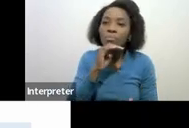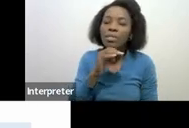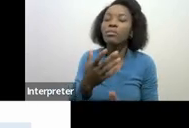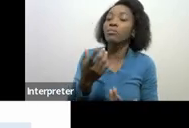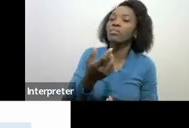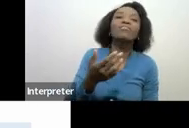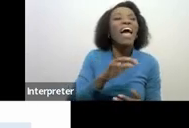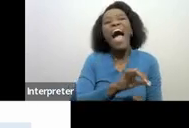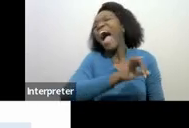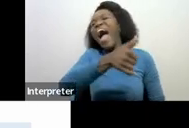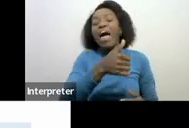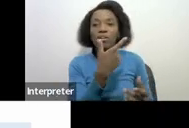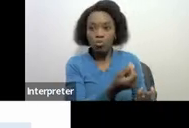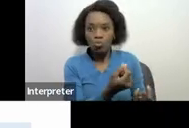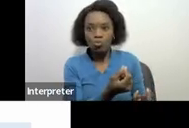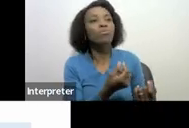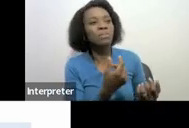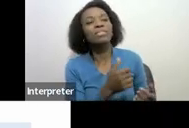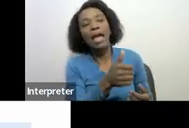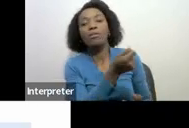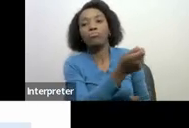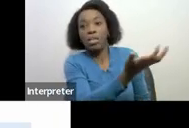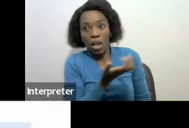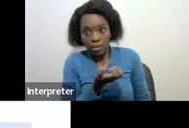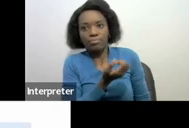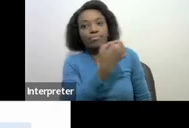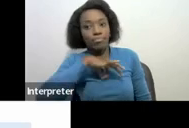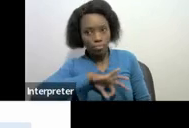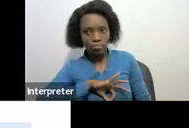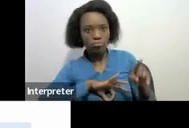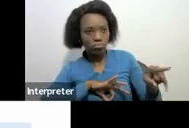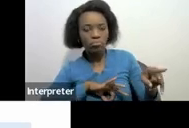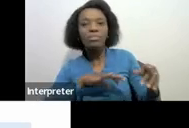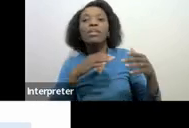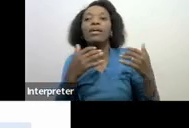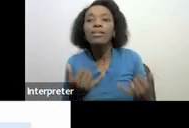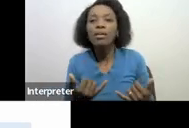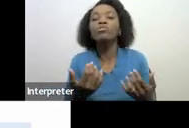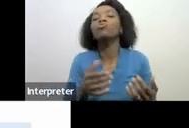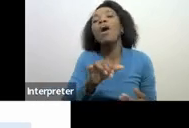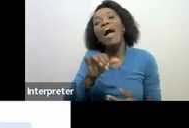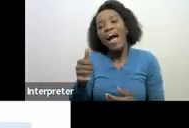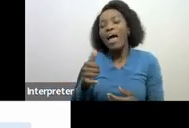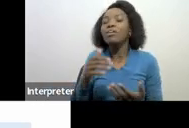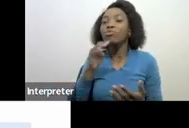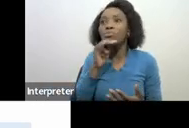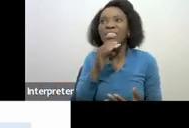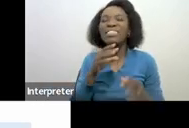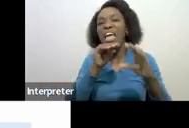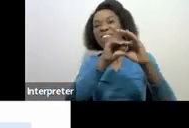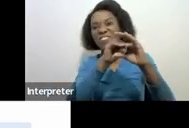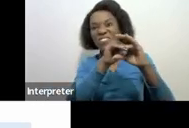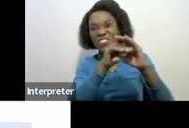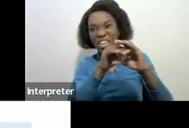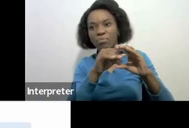income besides his salary a pension or employee taxpayer that is receiving investment income which is local interest that